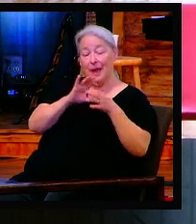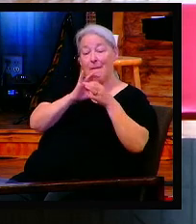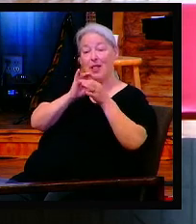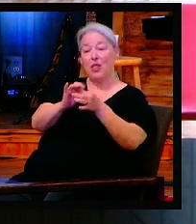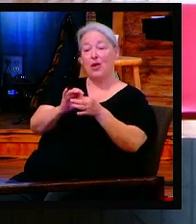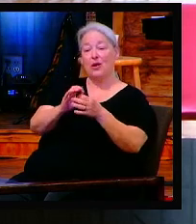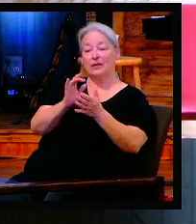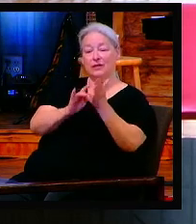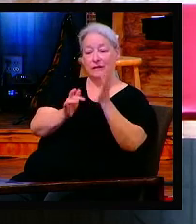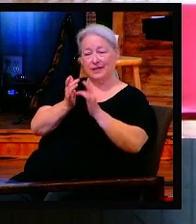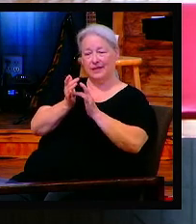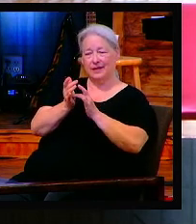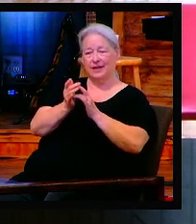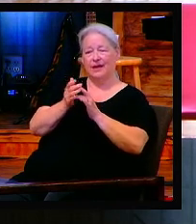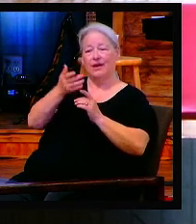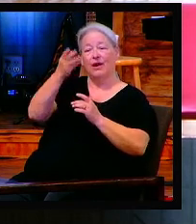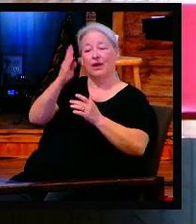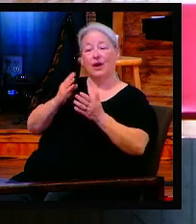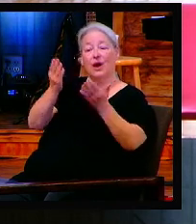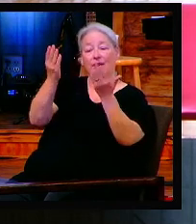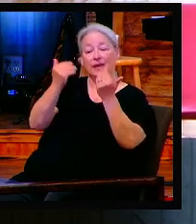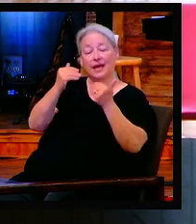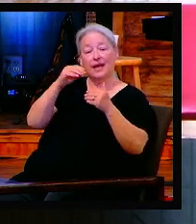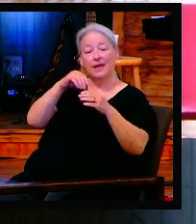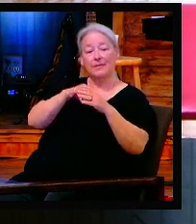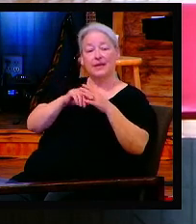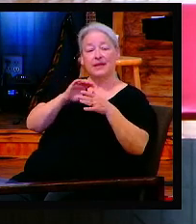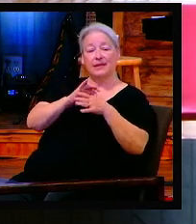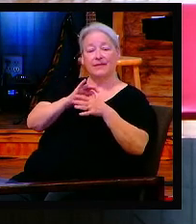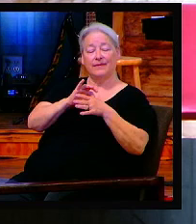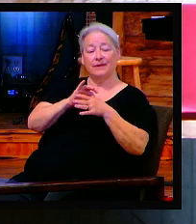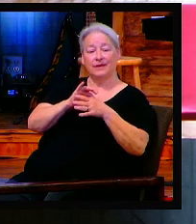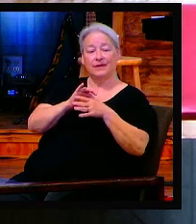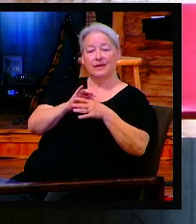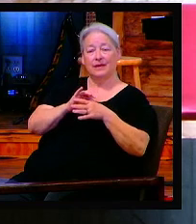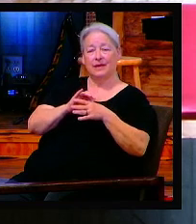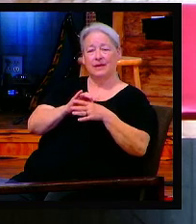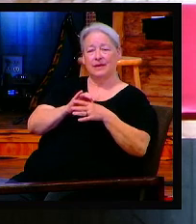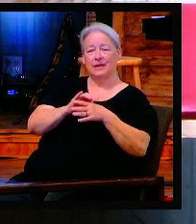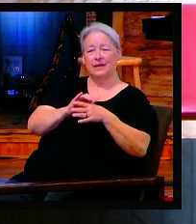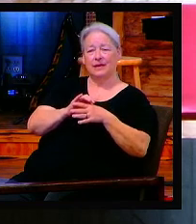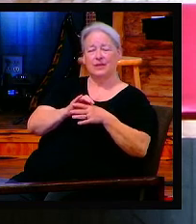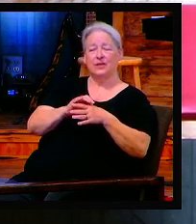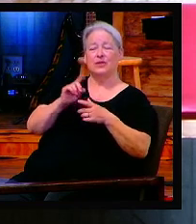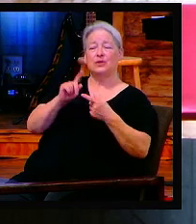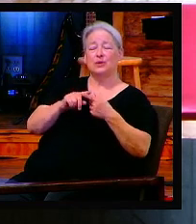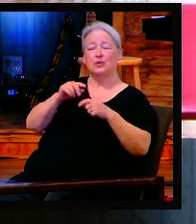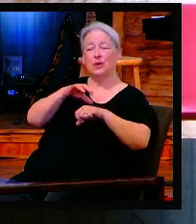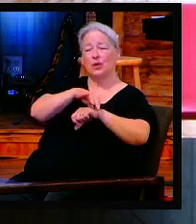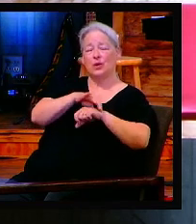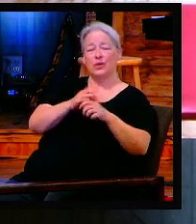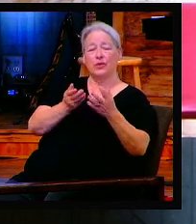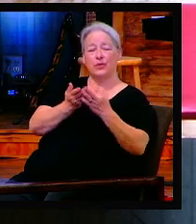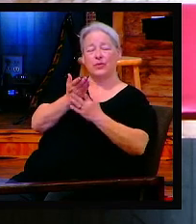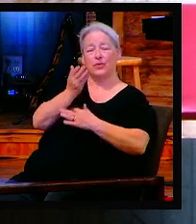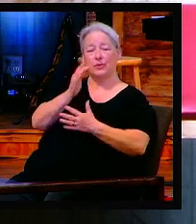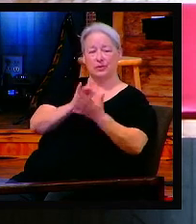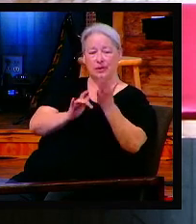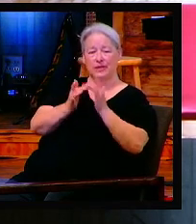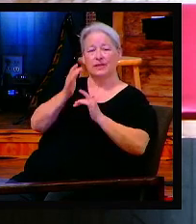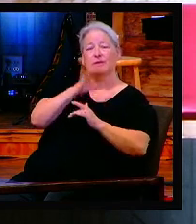God in the flesh. God came in the flesh to planet Earth through Jesus Christ. And if you believe that, say amen.